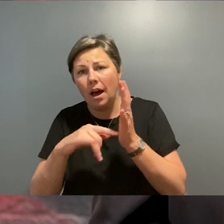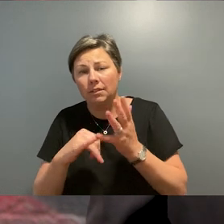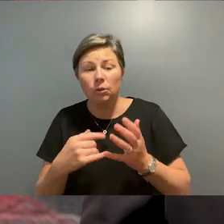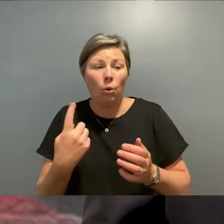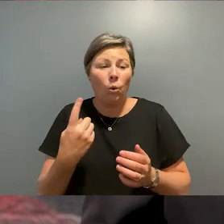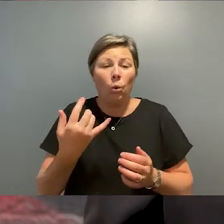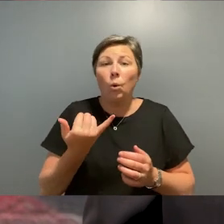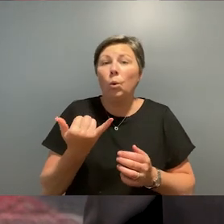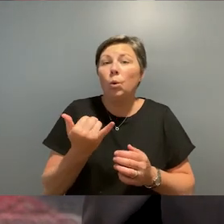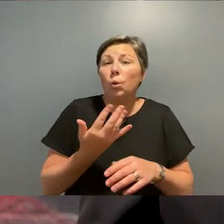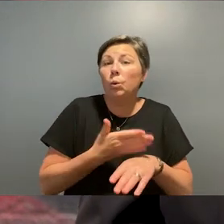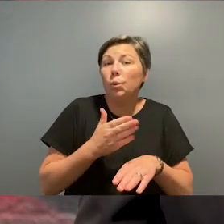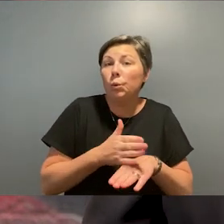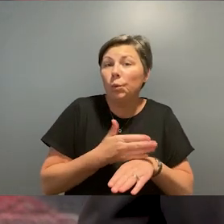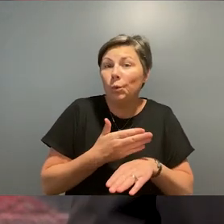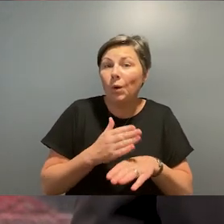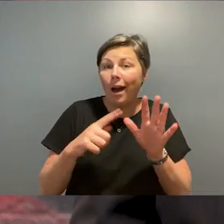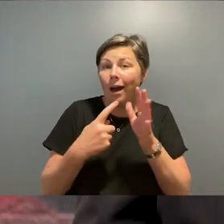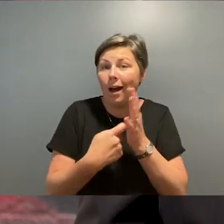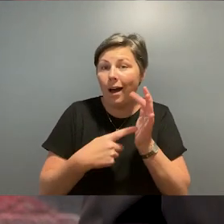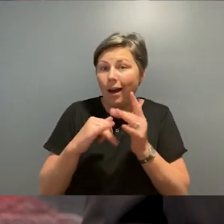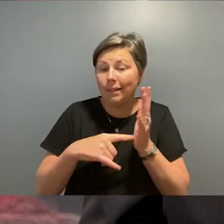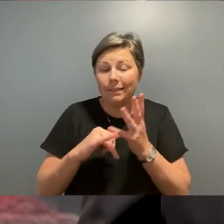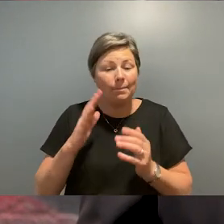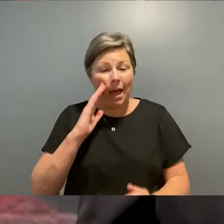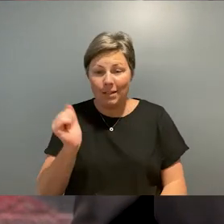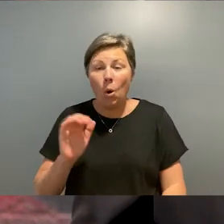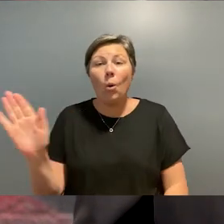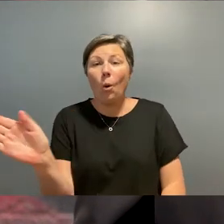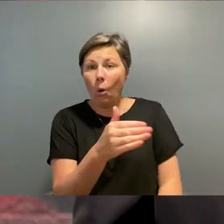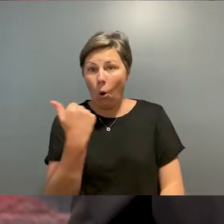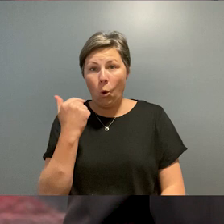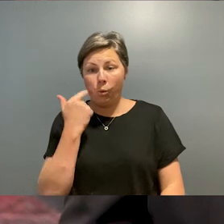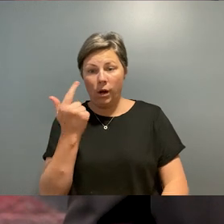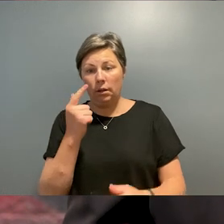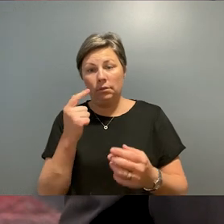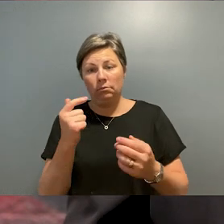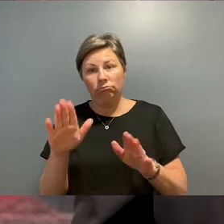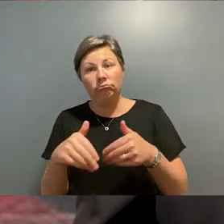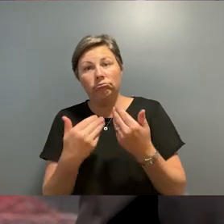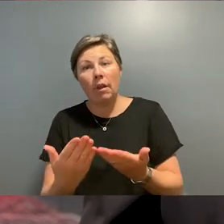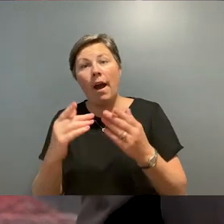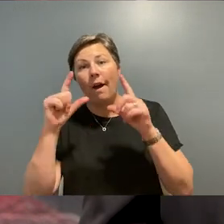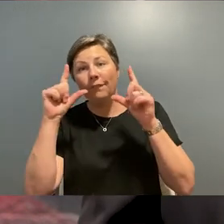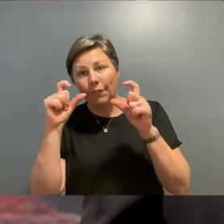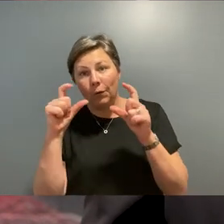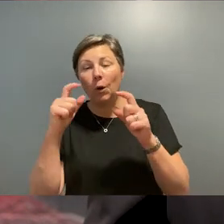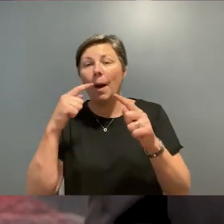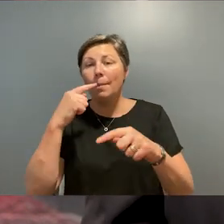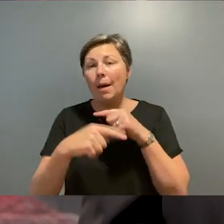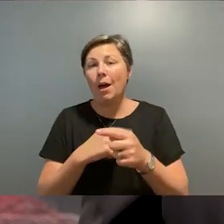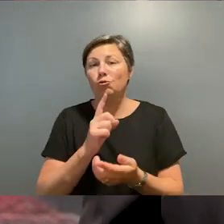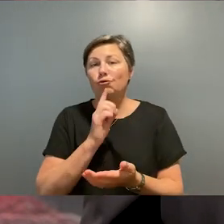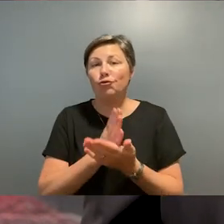very beginning of their career every artist in the festival is responding to the truth bringing their own history politics